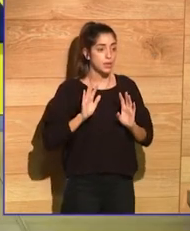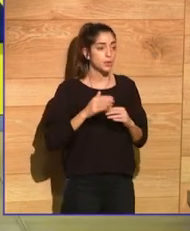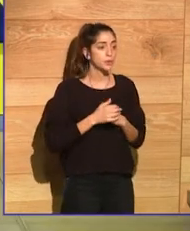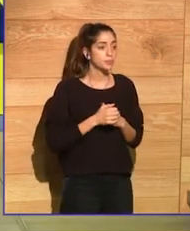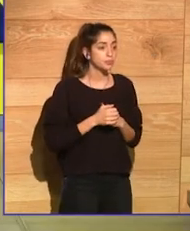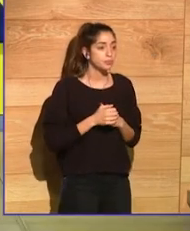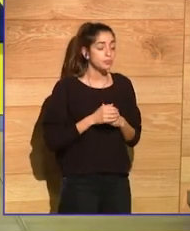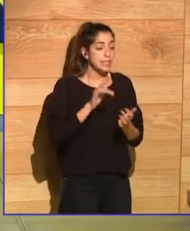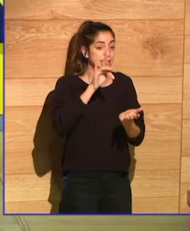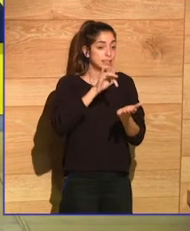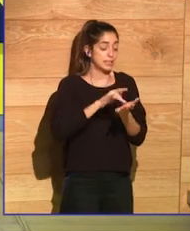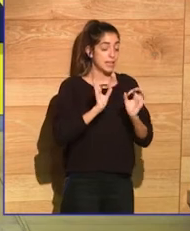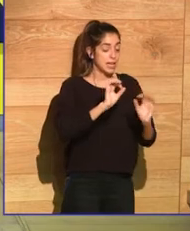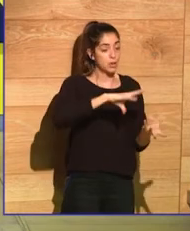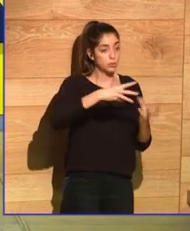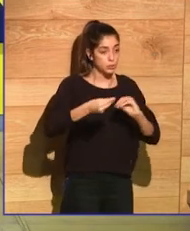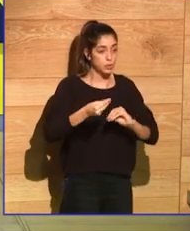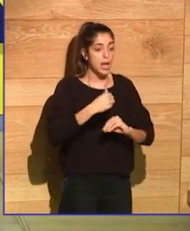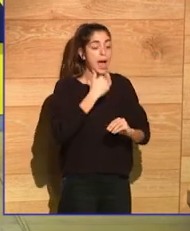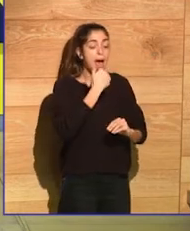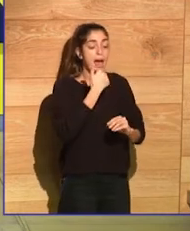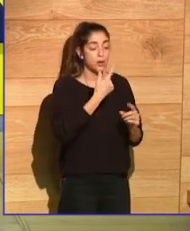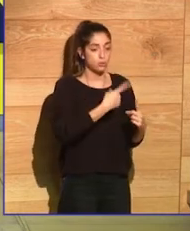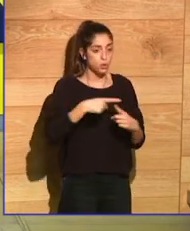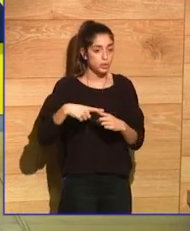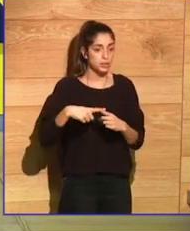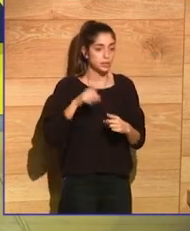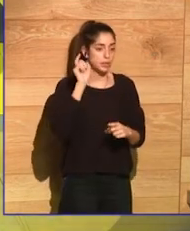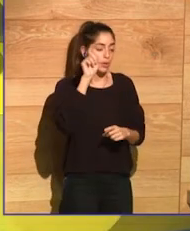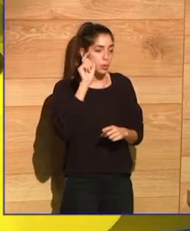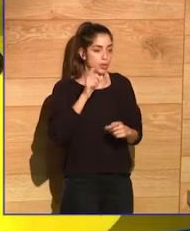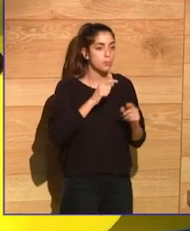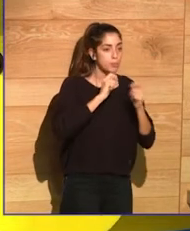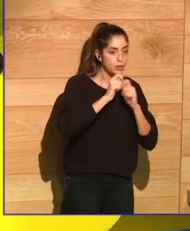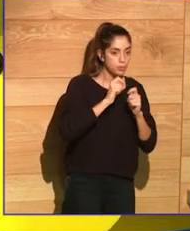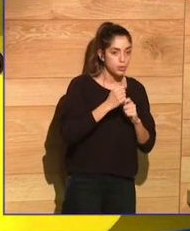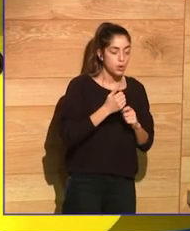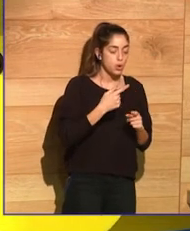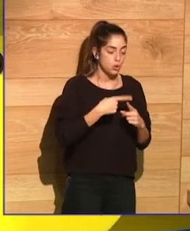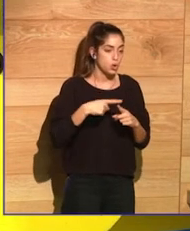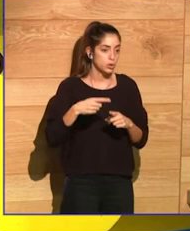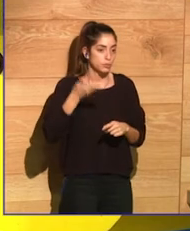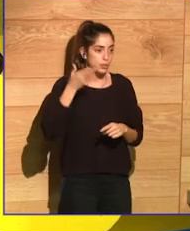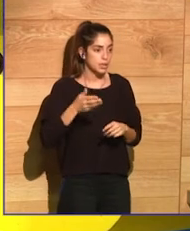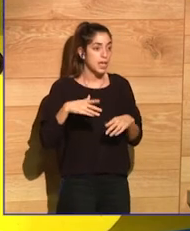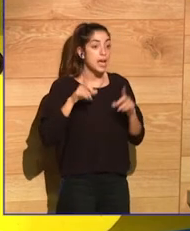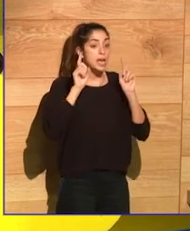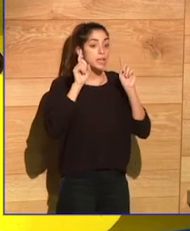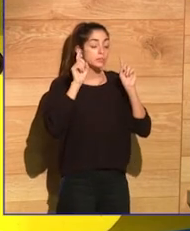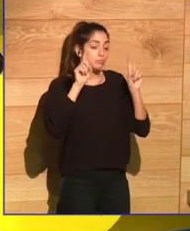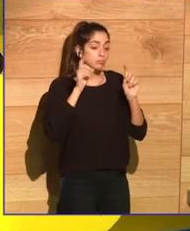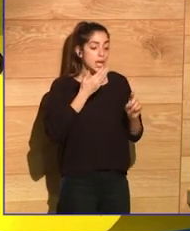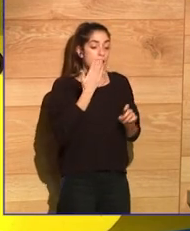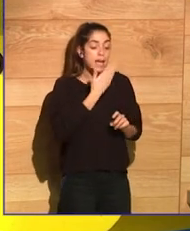By the way, in Adjustment Day, we see very interesting reflections on schooling and journalism. And I quote,